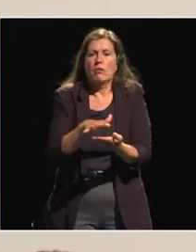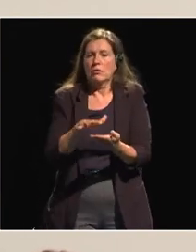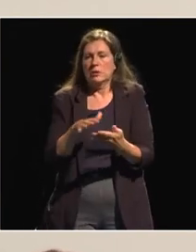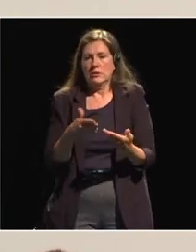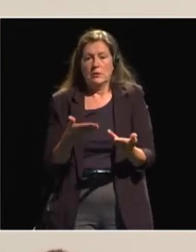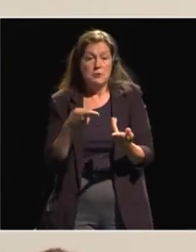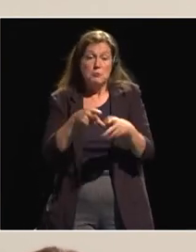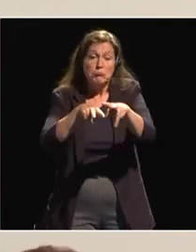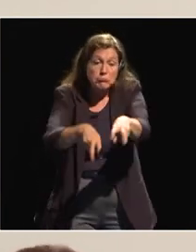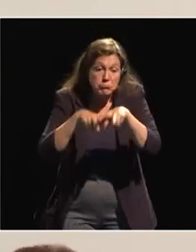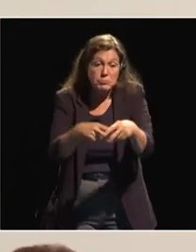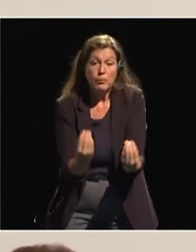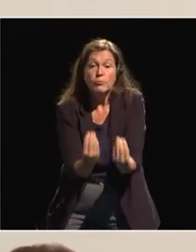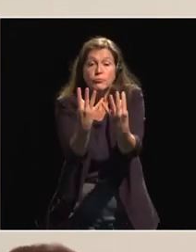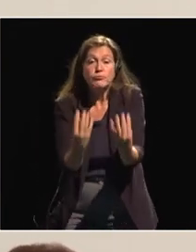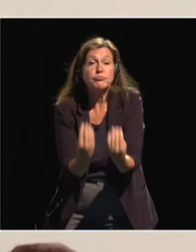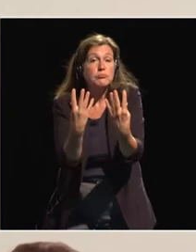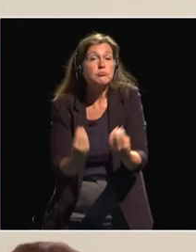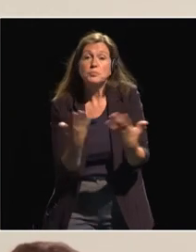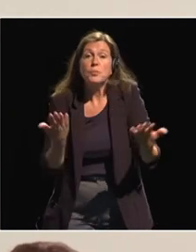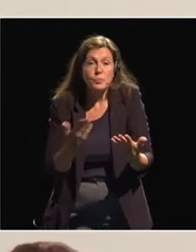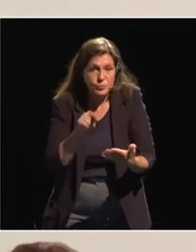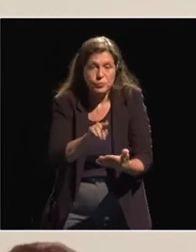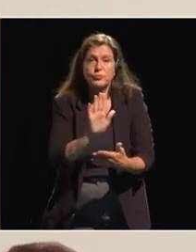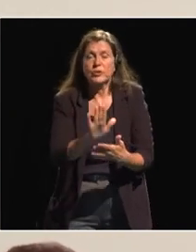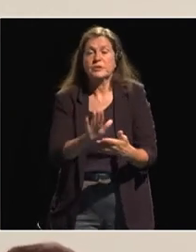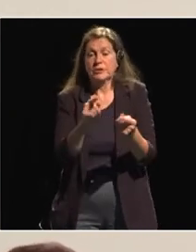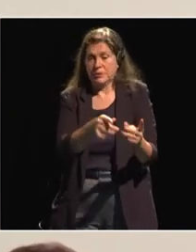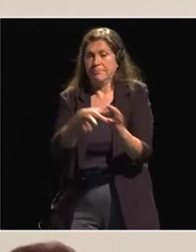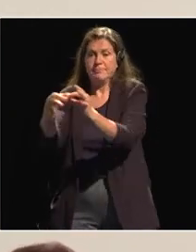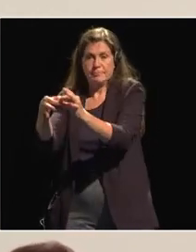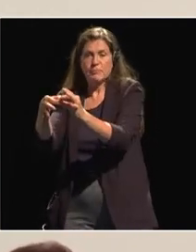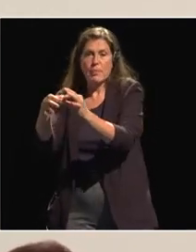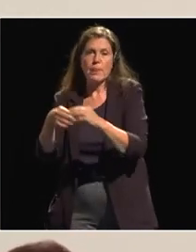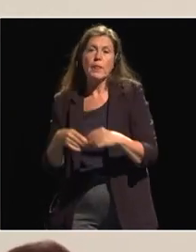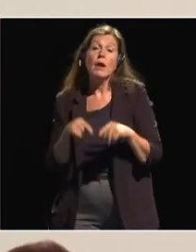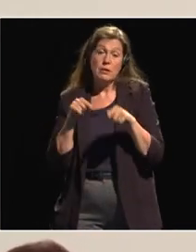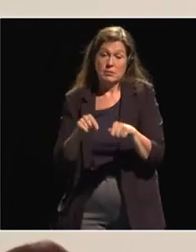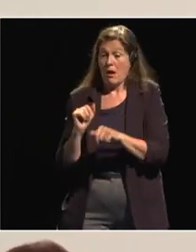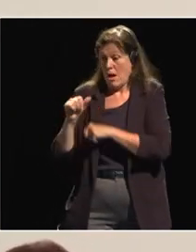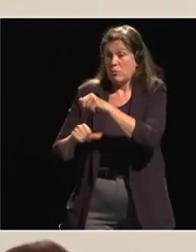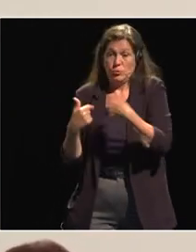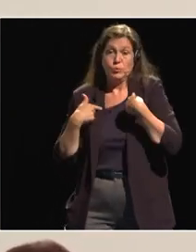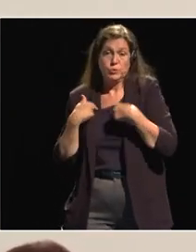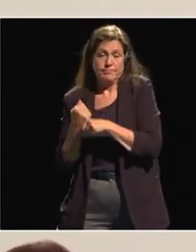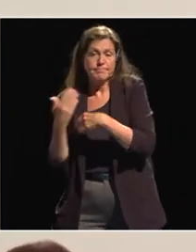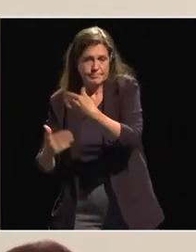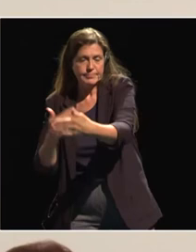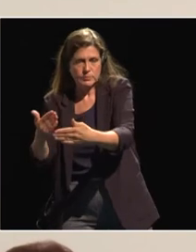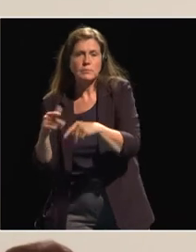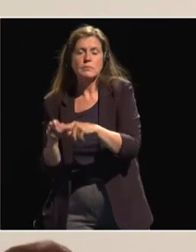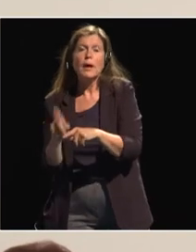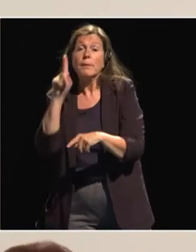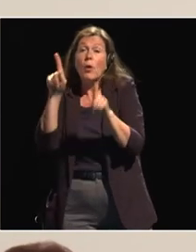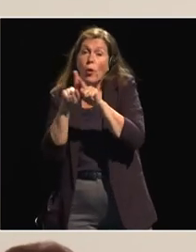produce or so and that is a kind of approach we're doing we also look at the